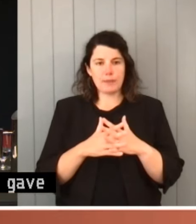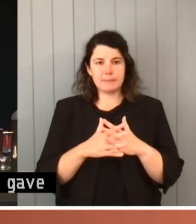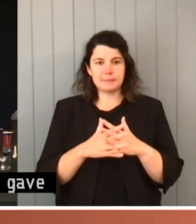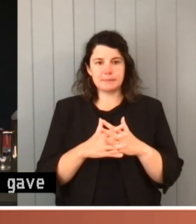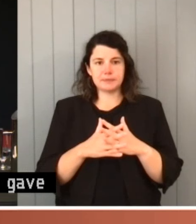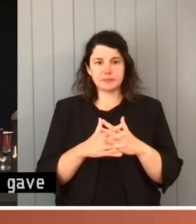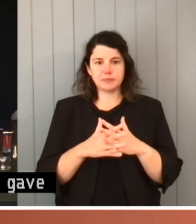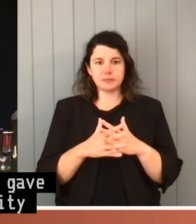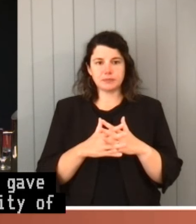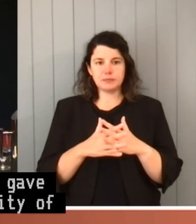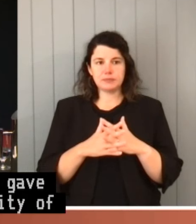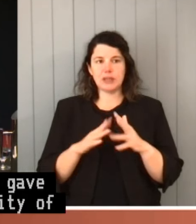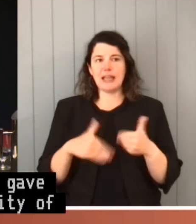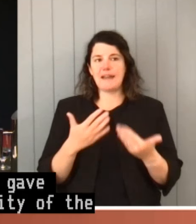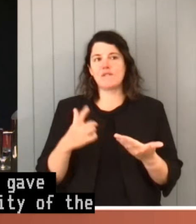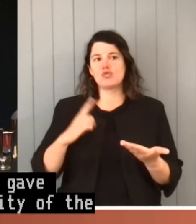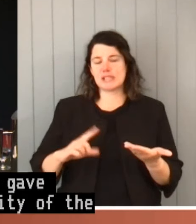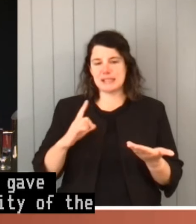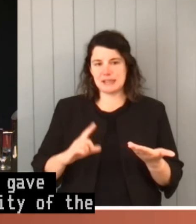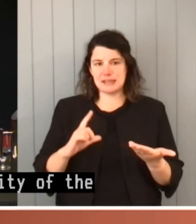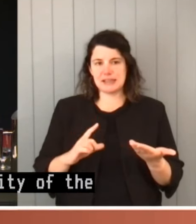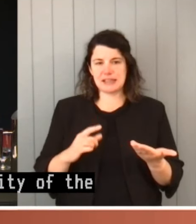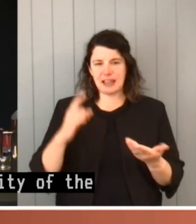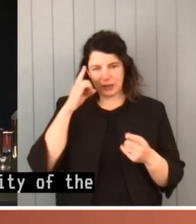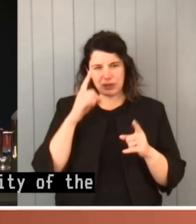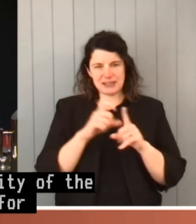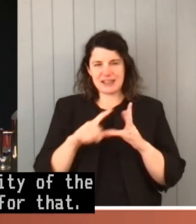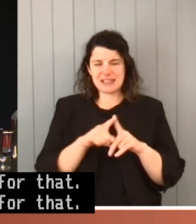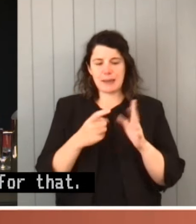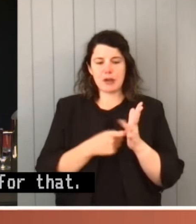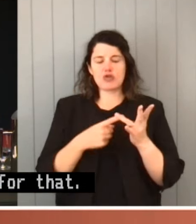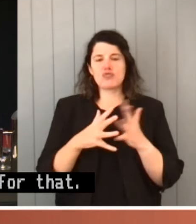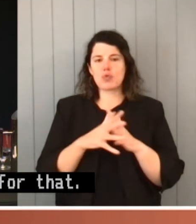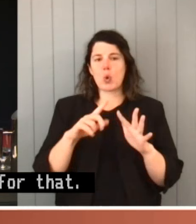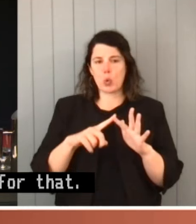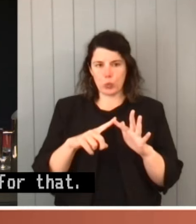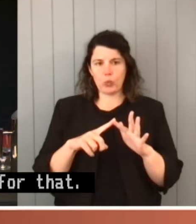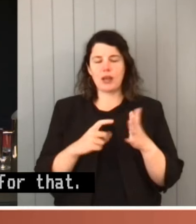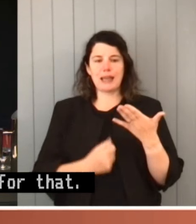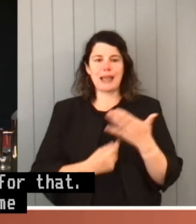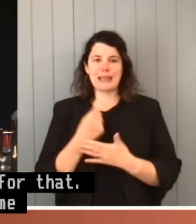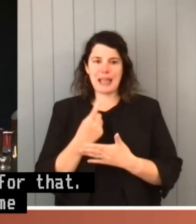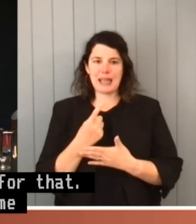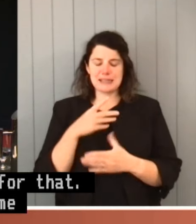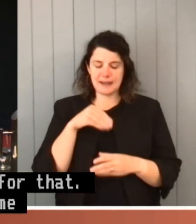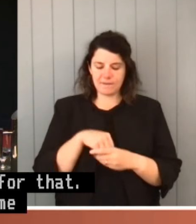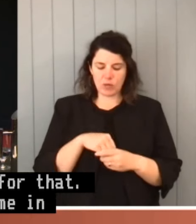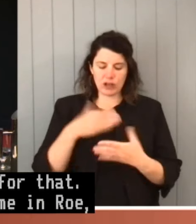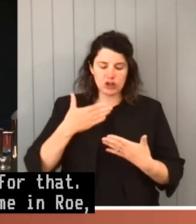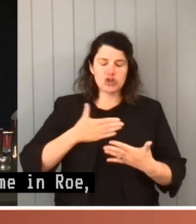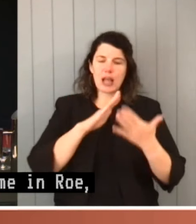gave reasons later. I think we did the same in Roe which was a case involving a challenge to